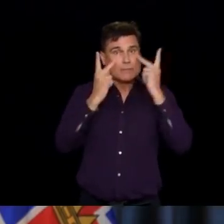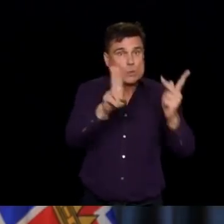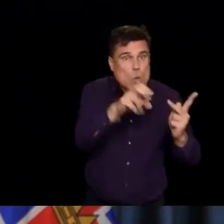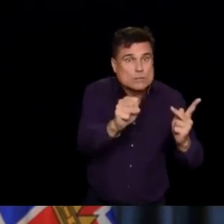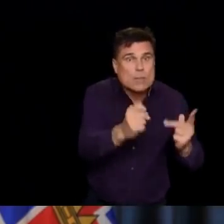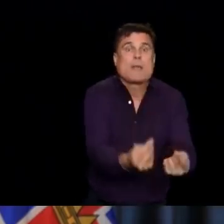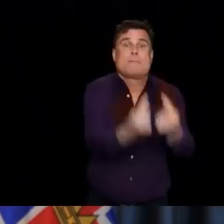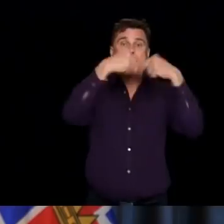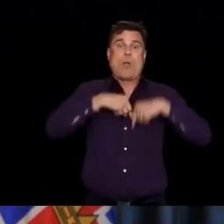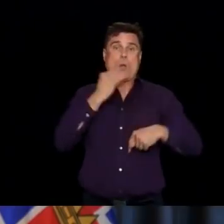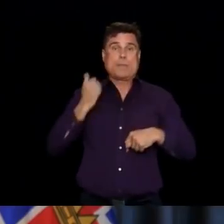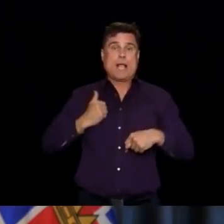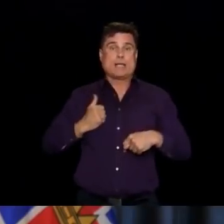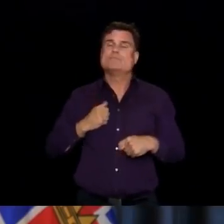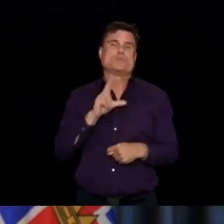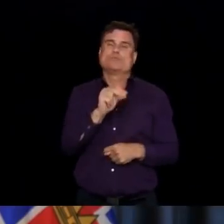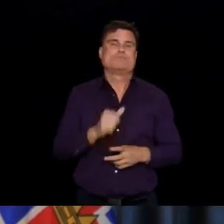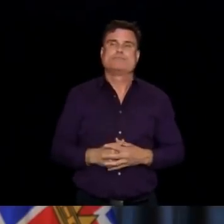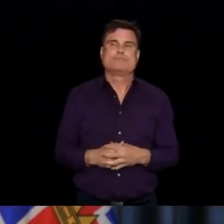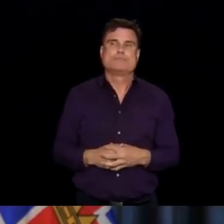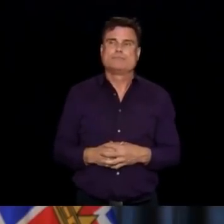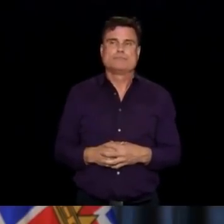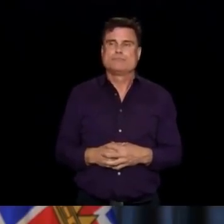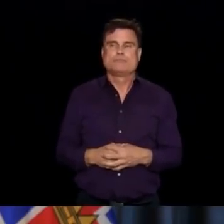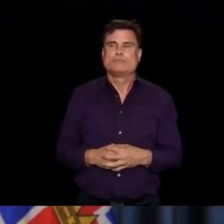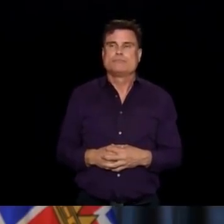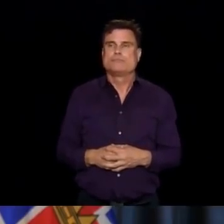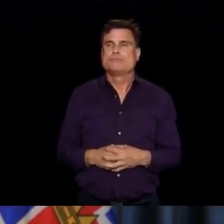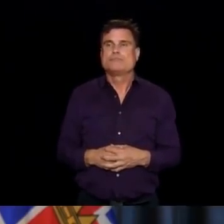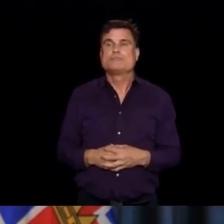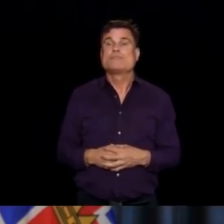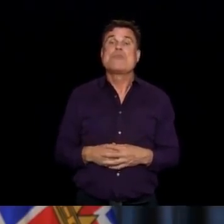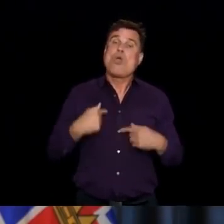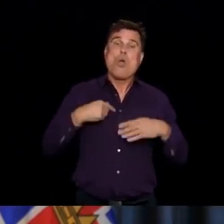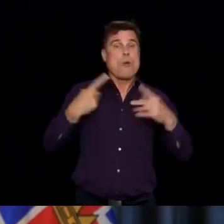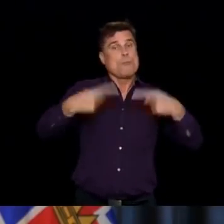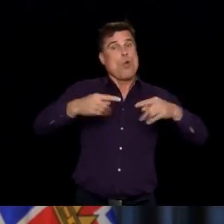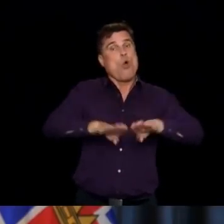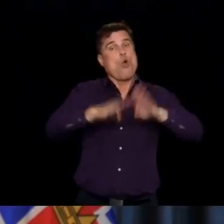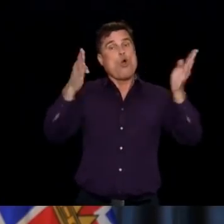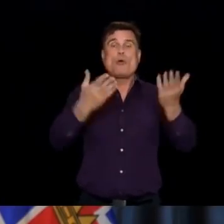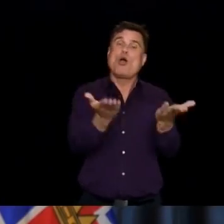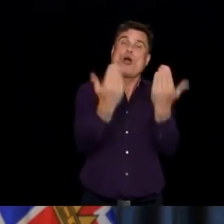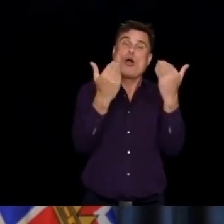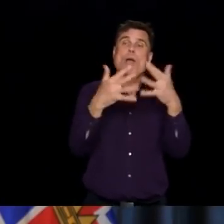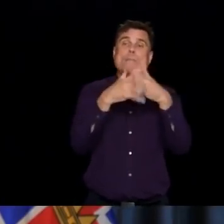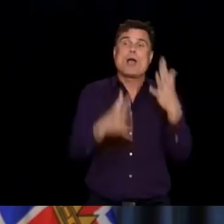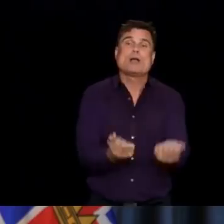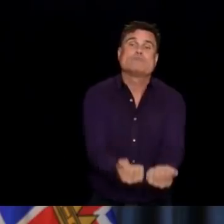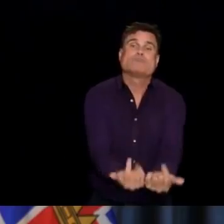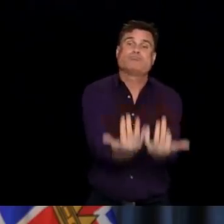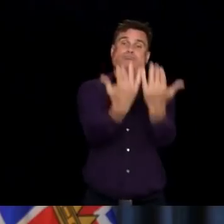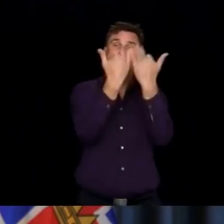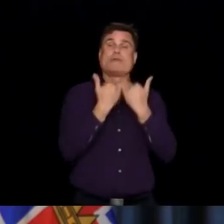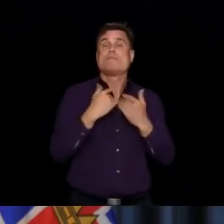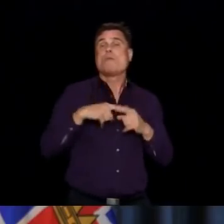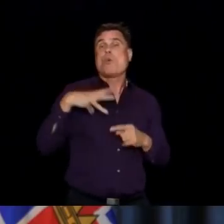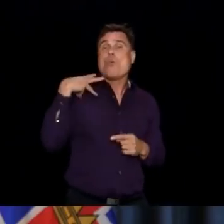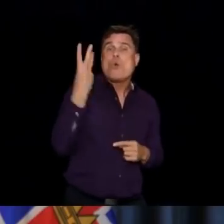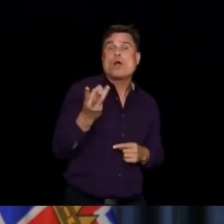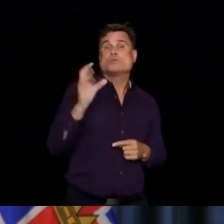line is entirely in the opposite direction. And this is true around the world. These have been the highest days for COVID-19.